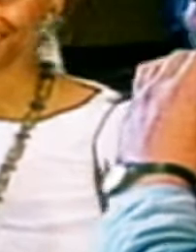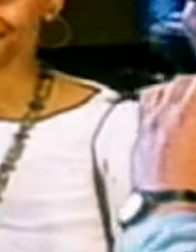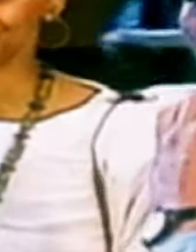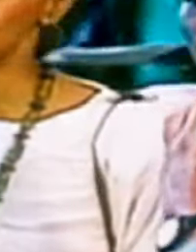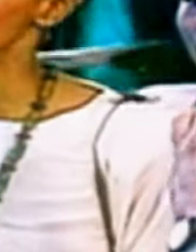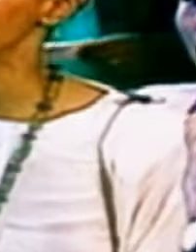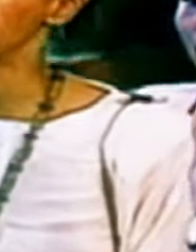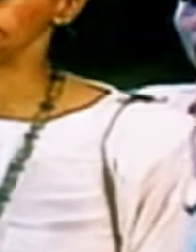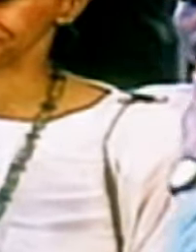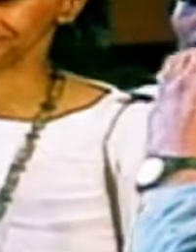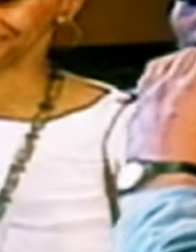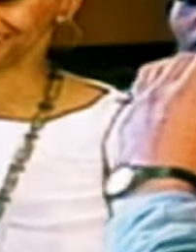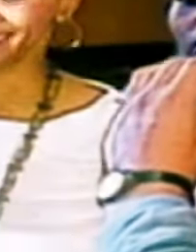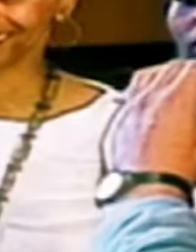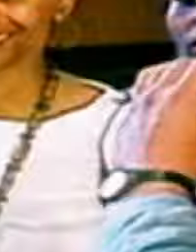Ours